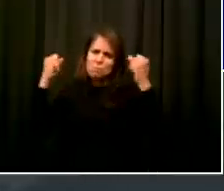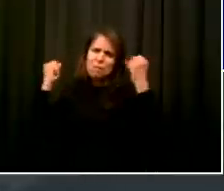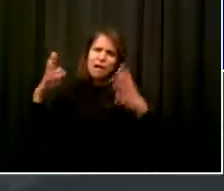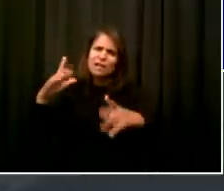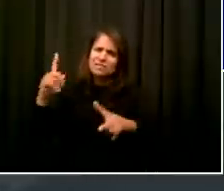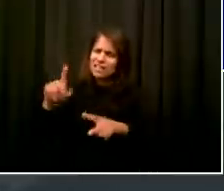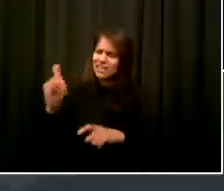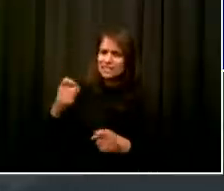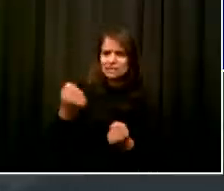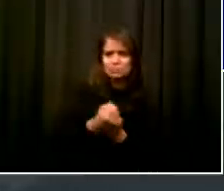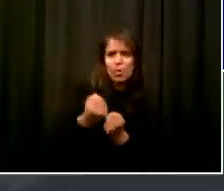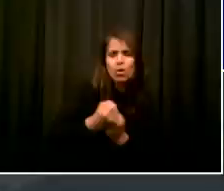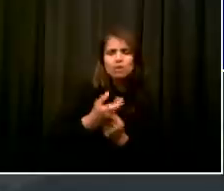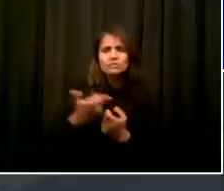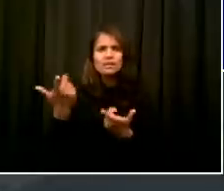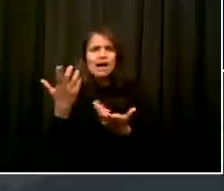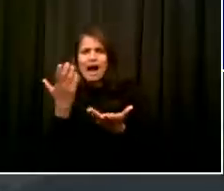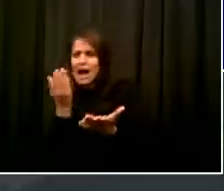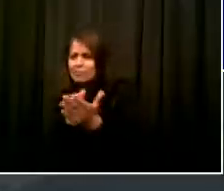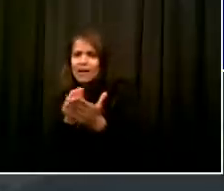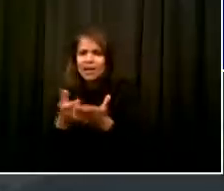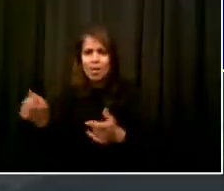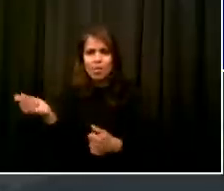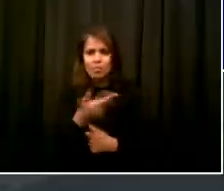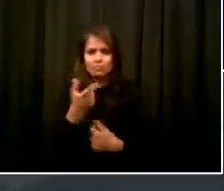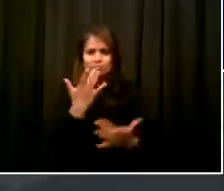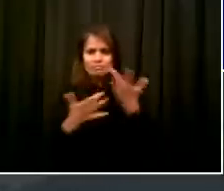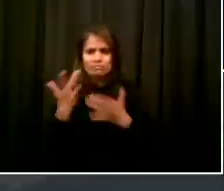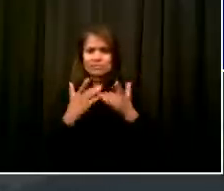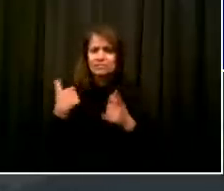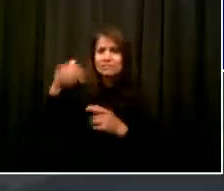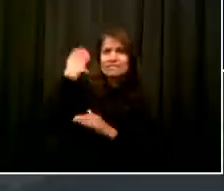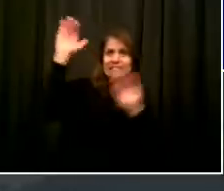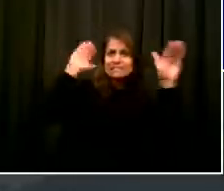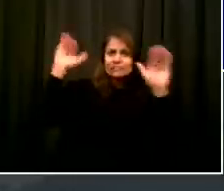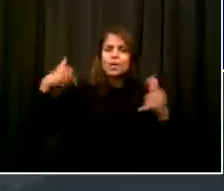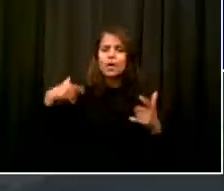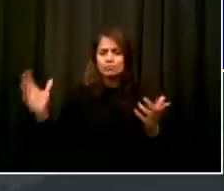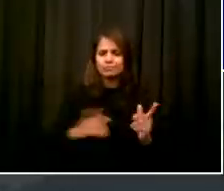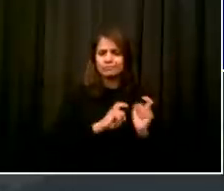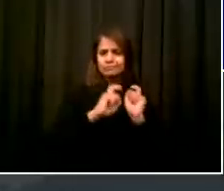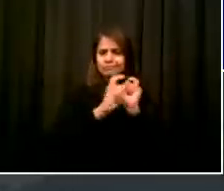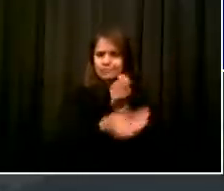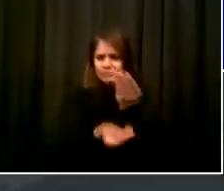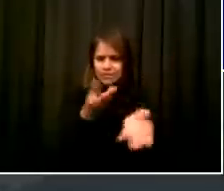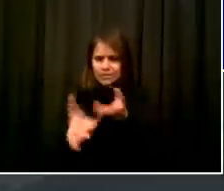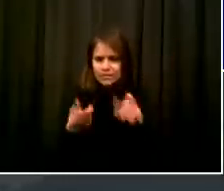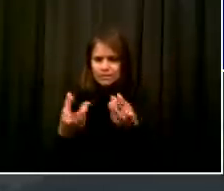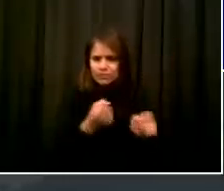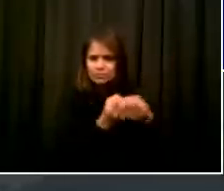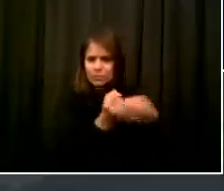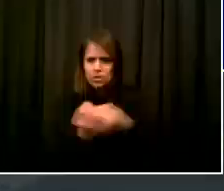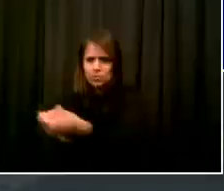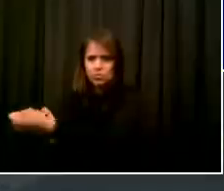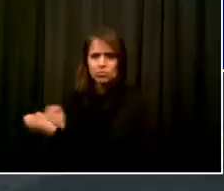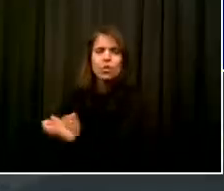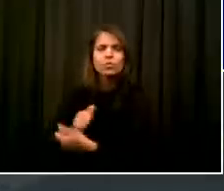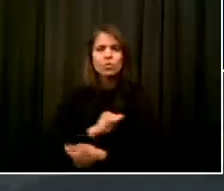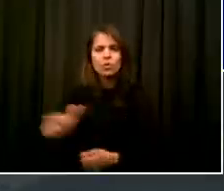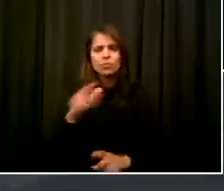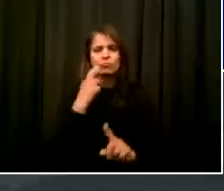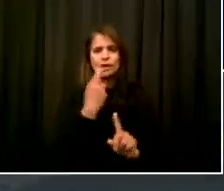to helping our small businesses as they open in phase two, particularly our restaurants.